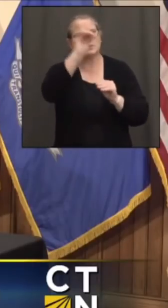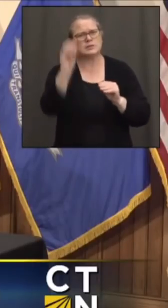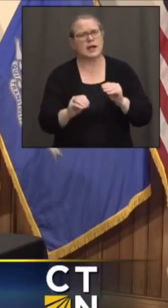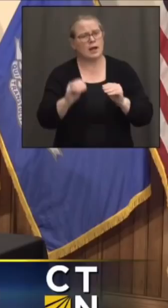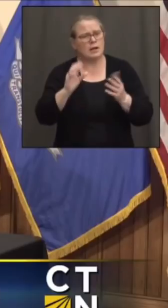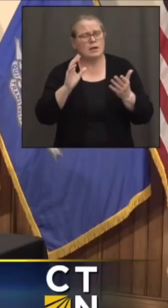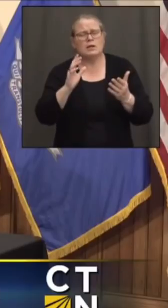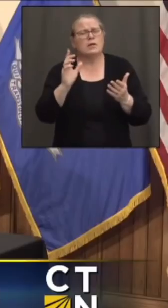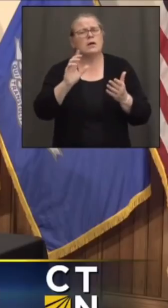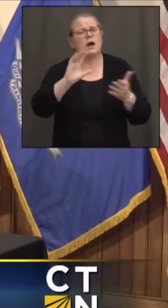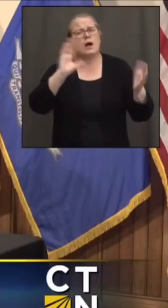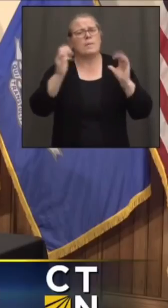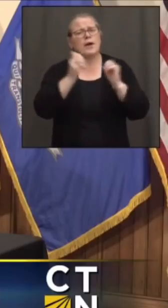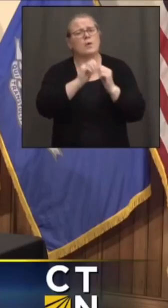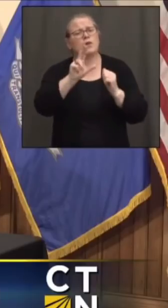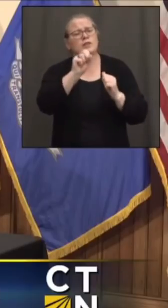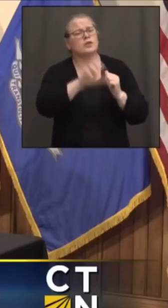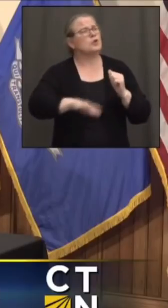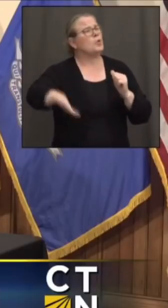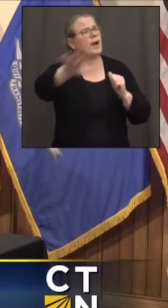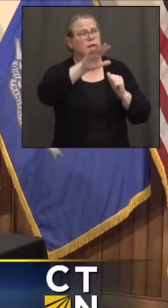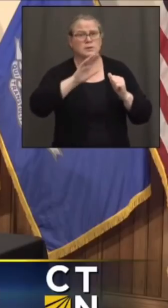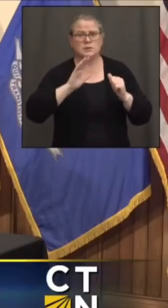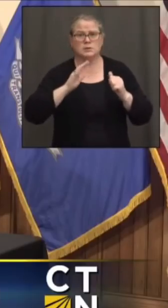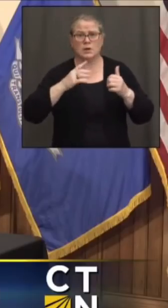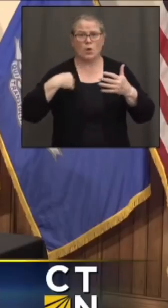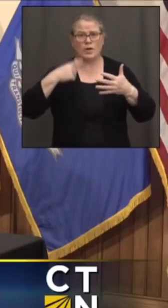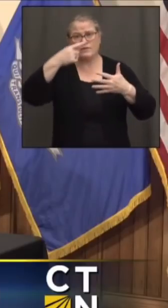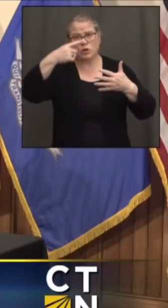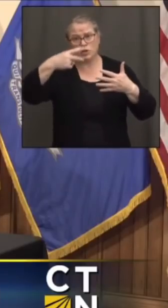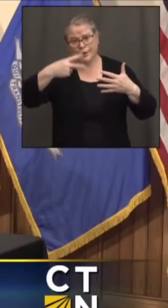Are we at the top? Are we near the top? Do you have anything to quantify that?